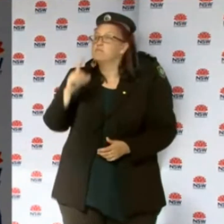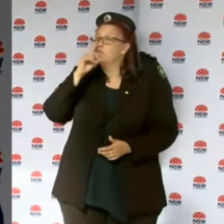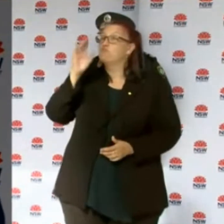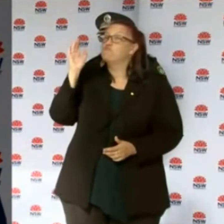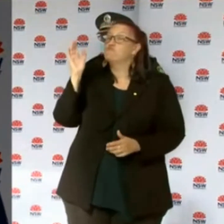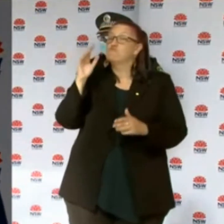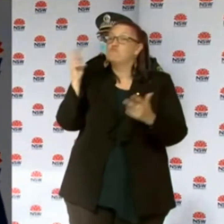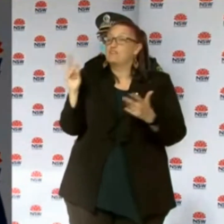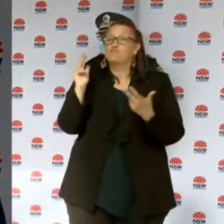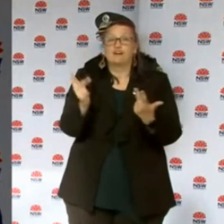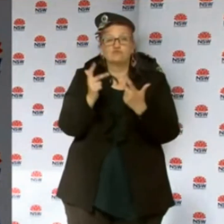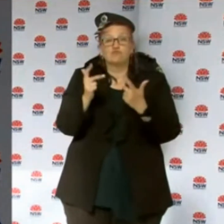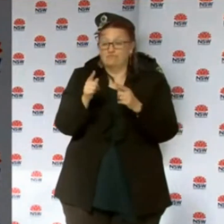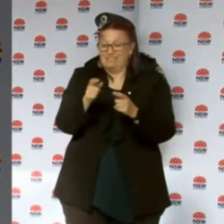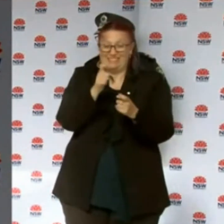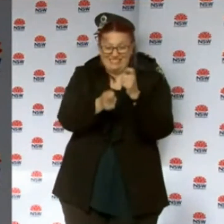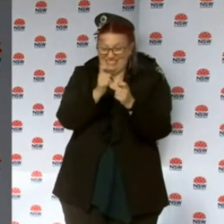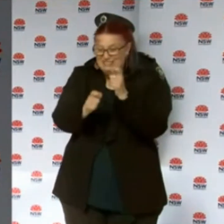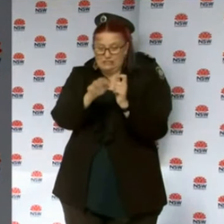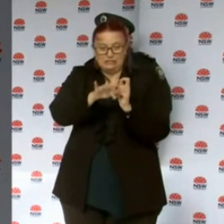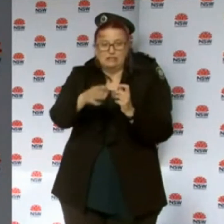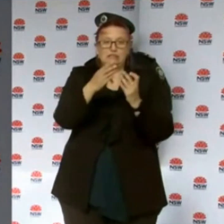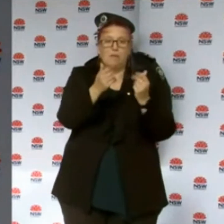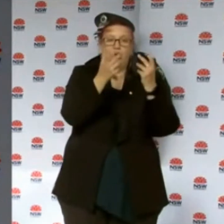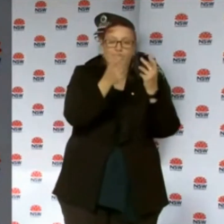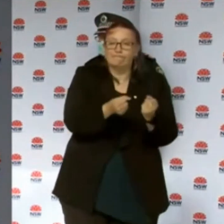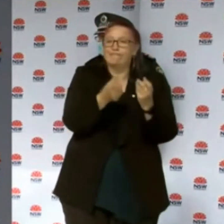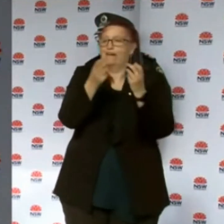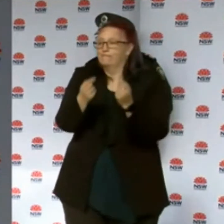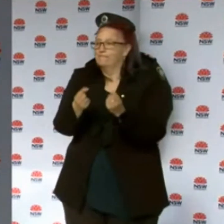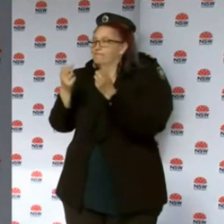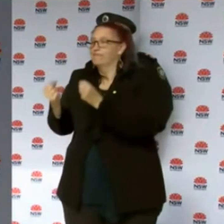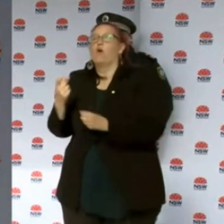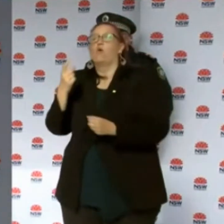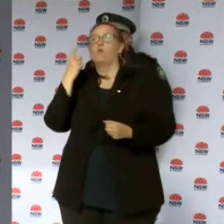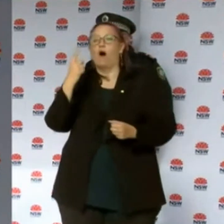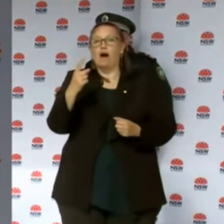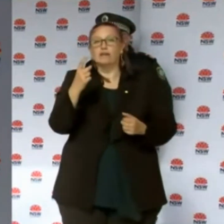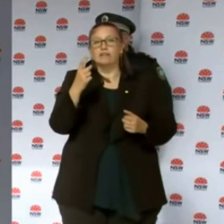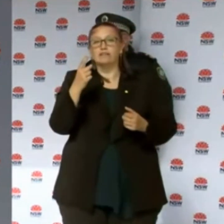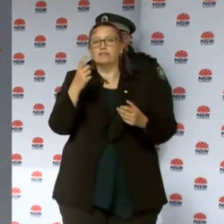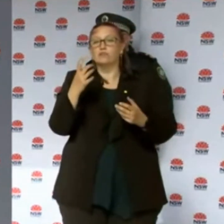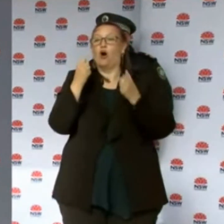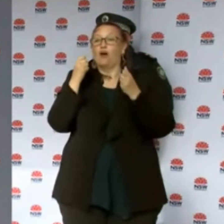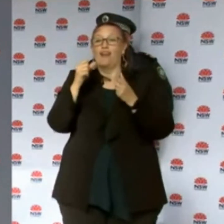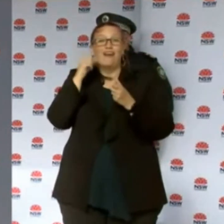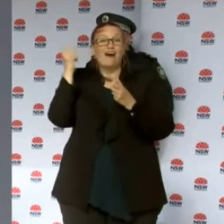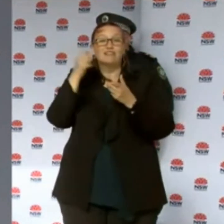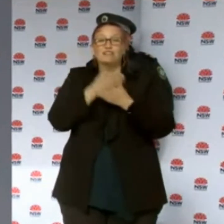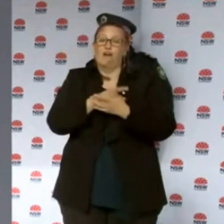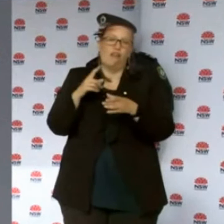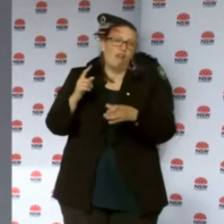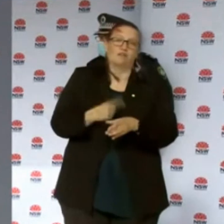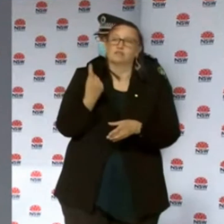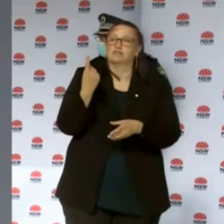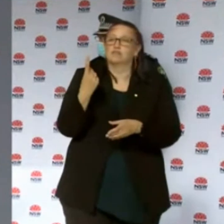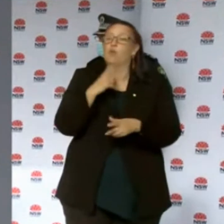aware, we did testing on those individuals and those results came back, and in one of them it came back late into yesterday evening. This is where ABC TV